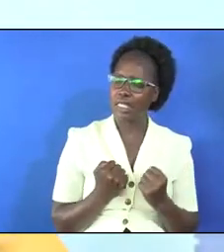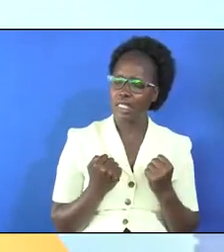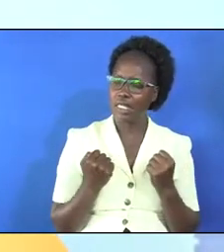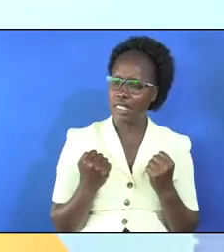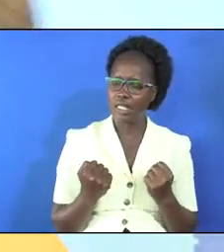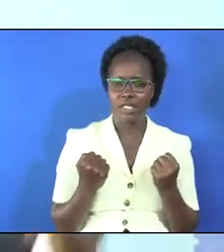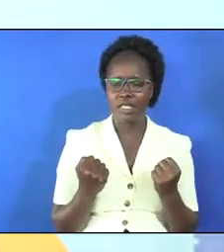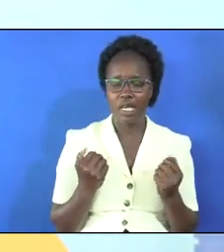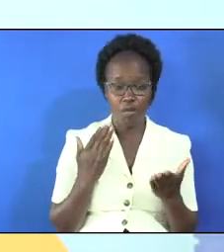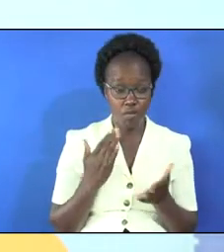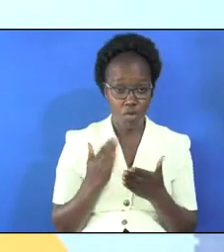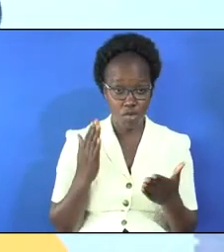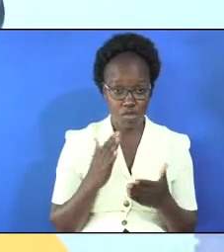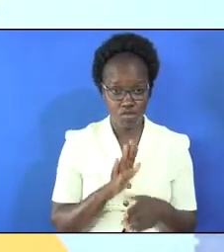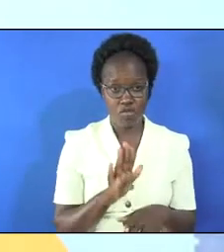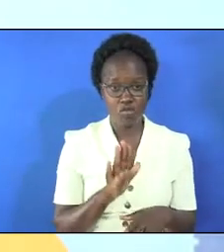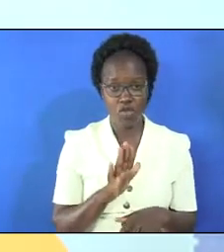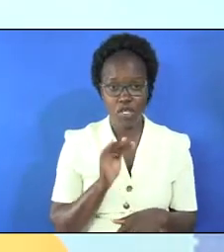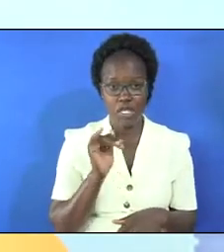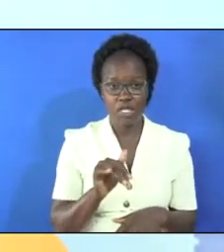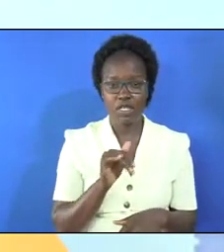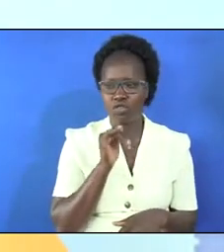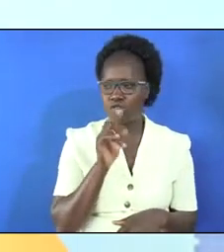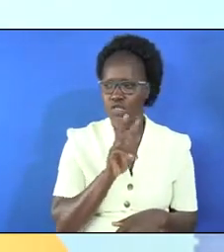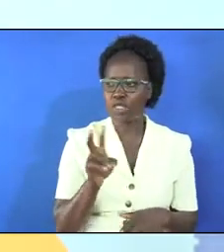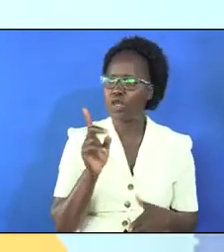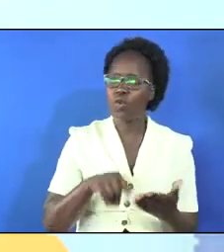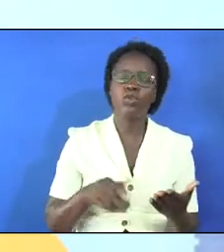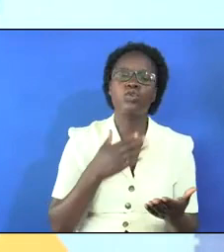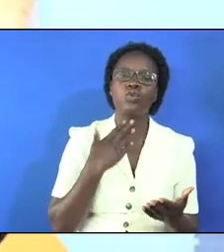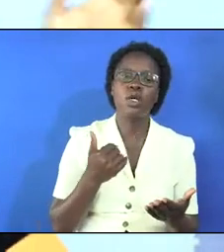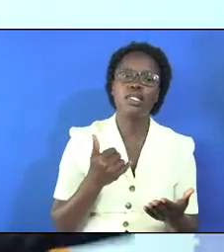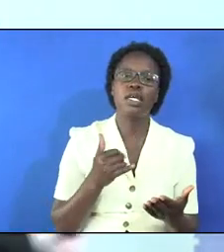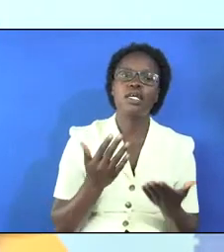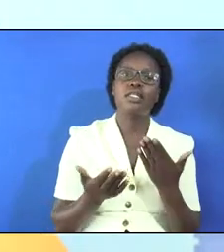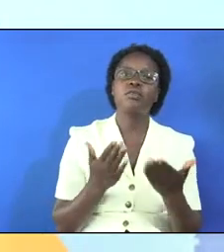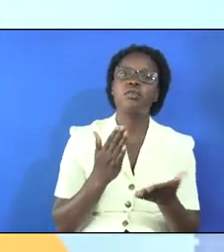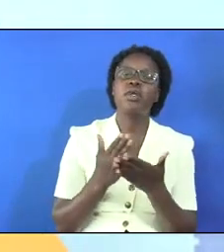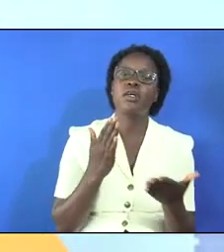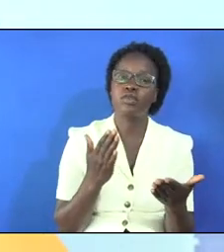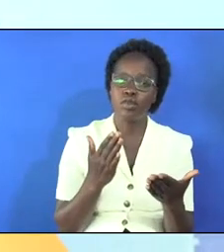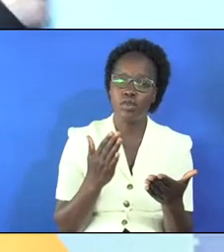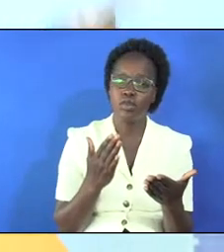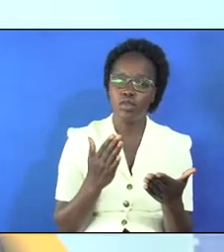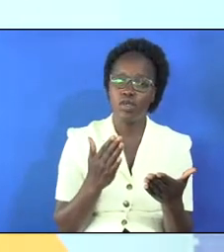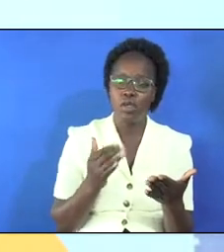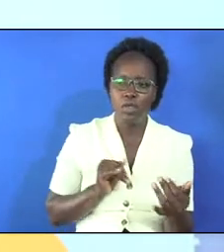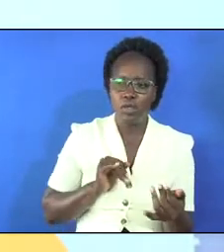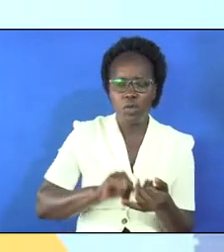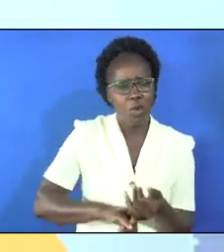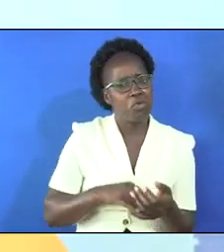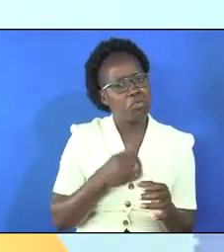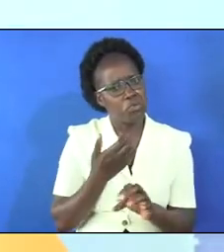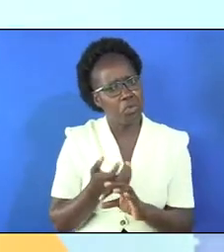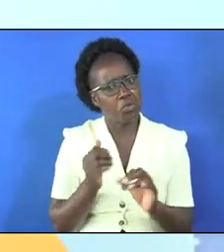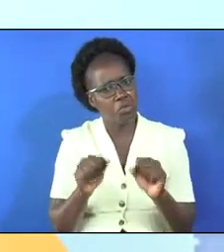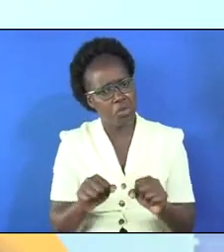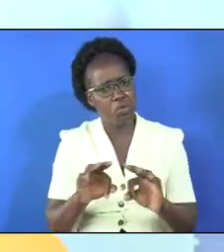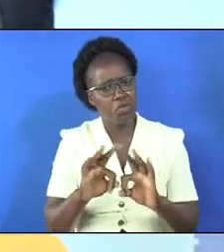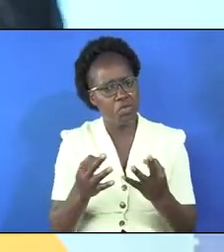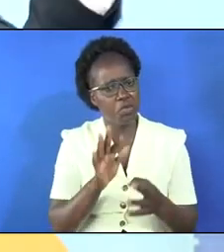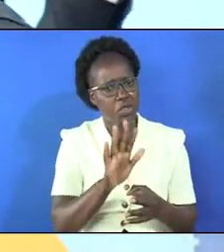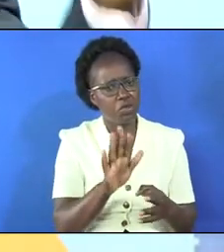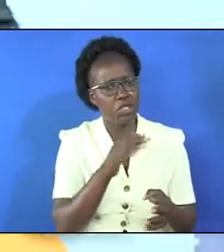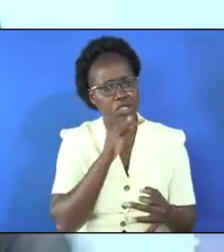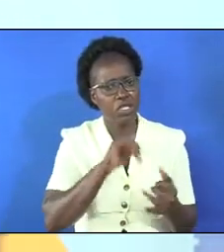anything that is blocking you so that you do not see what you want that may be a stone your wife may be a stone in your family